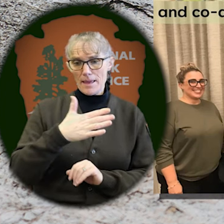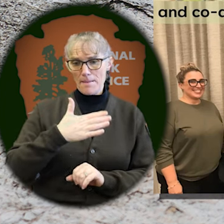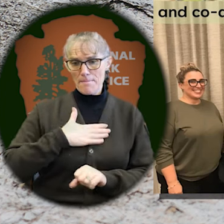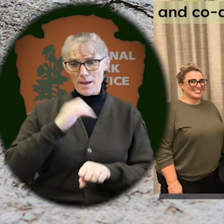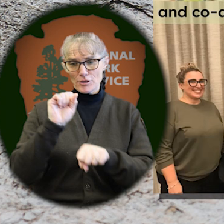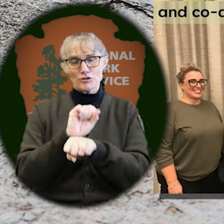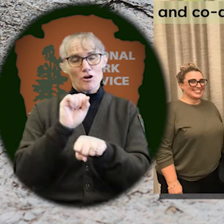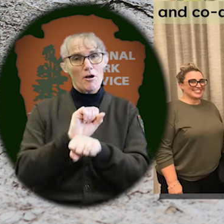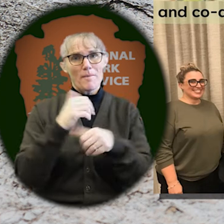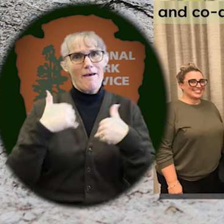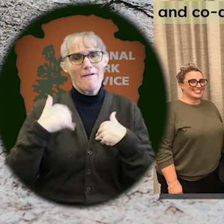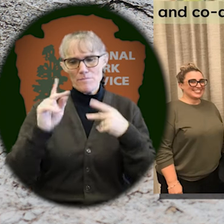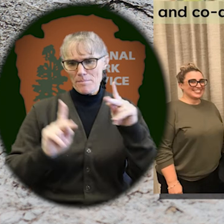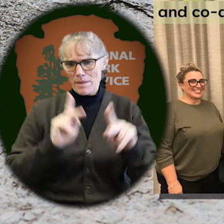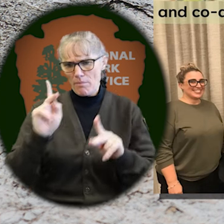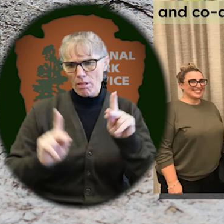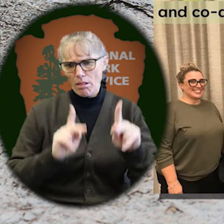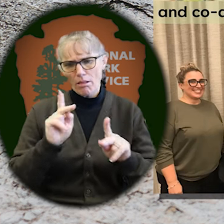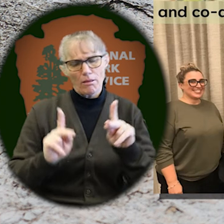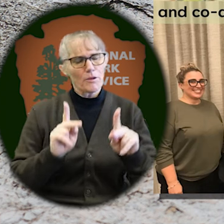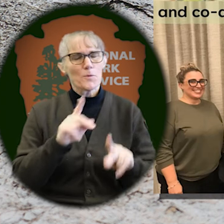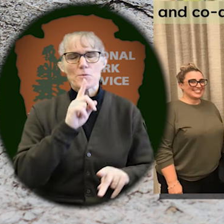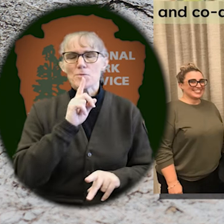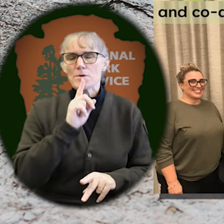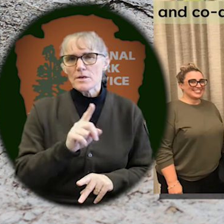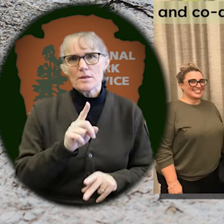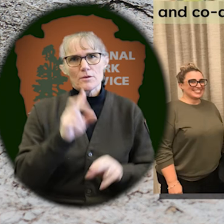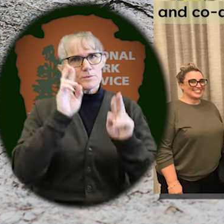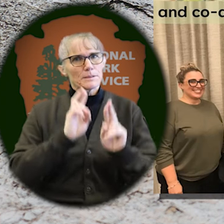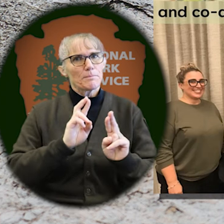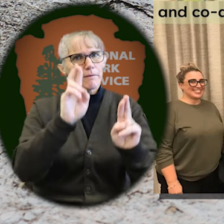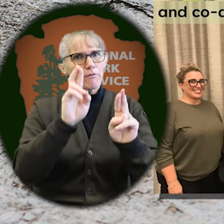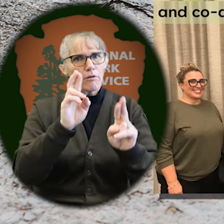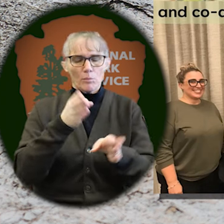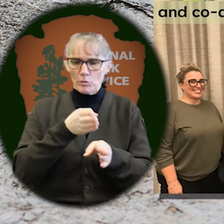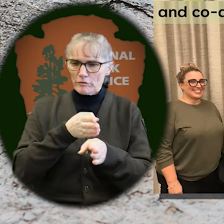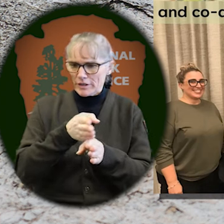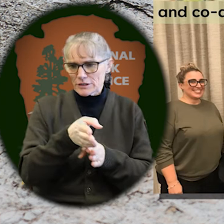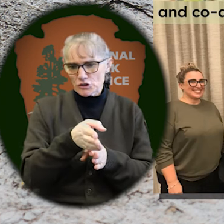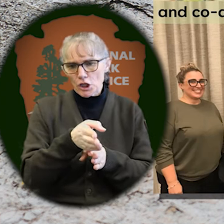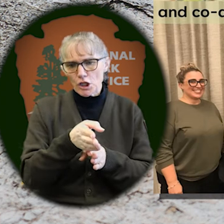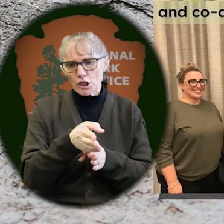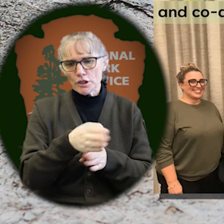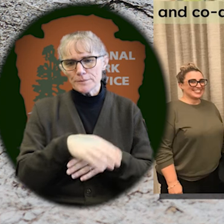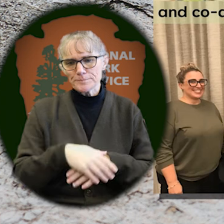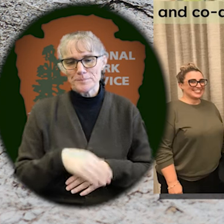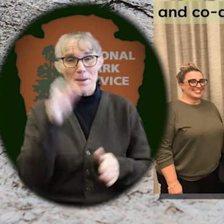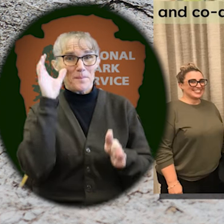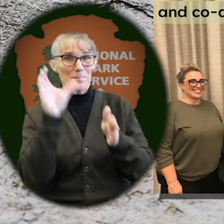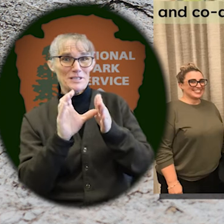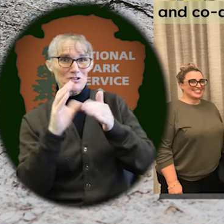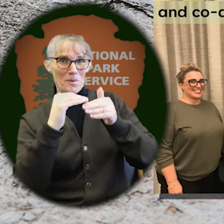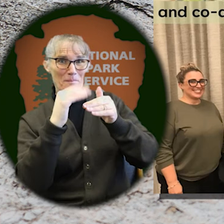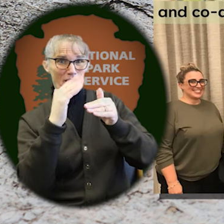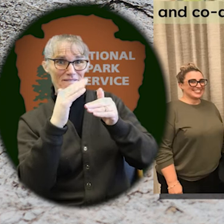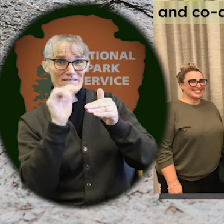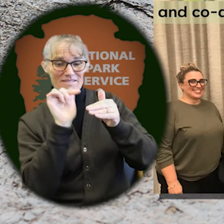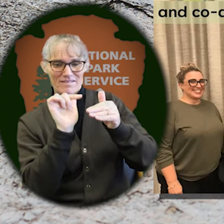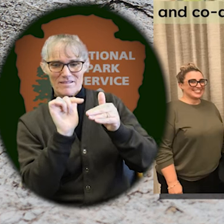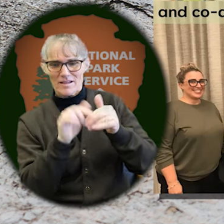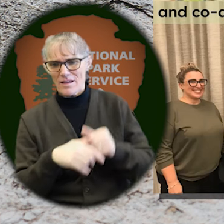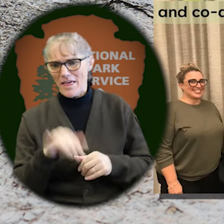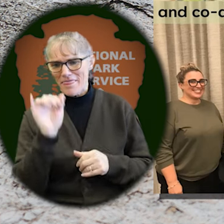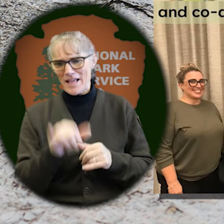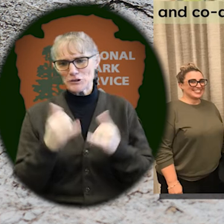I'm very fortunate to have extremely respectful and professional people. So the image you see above are